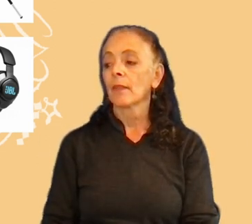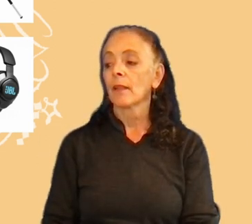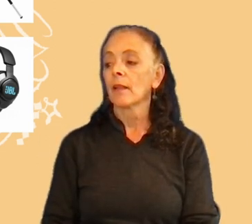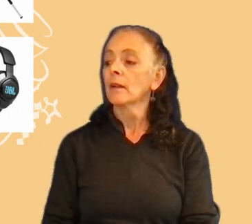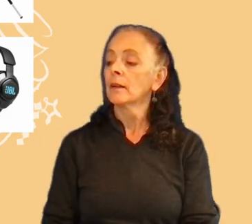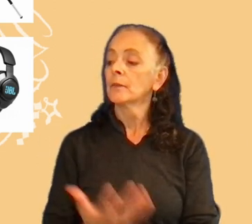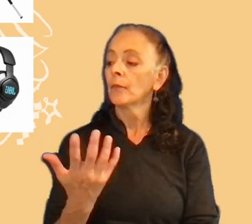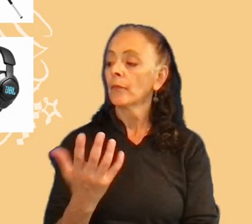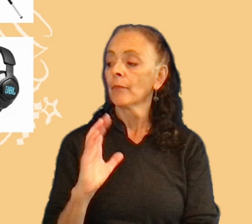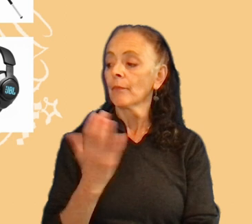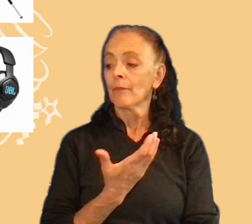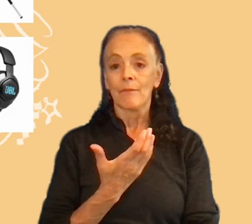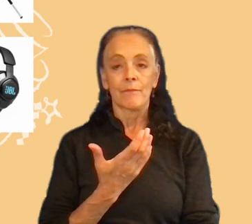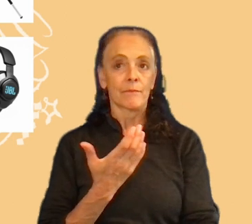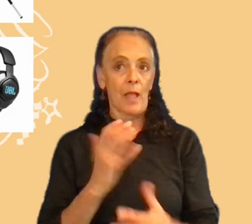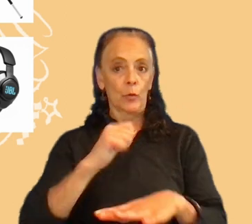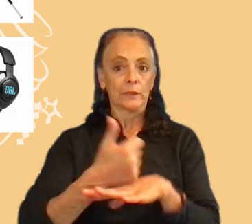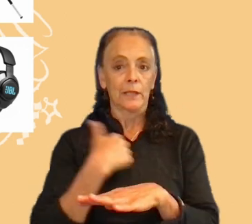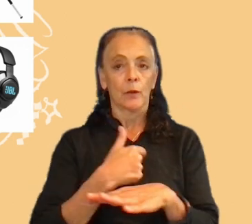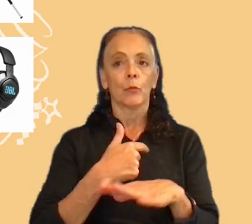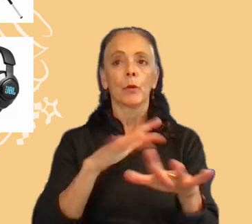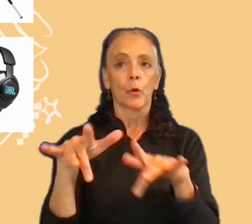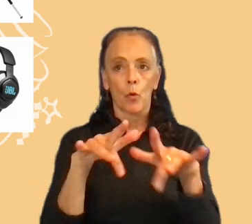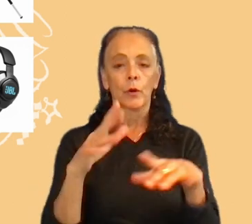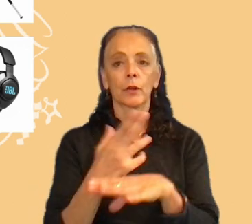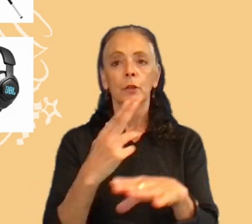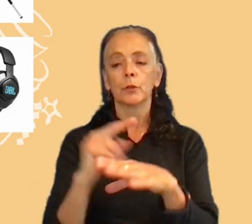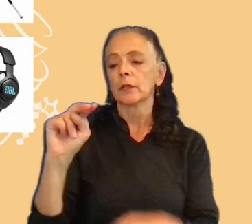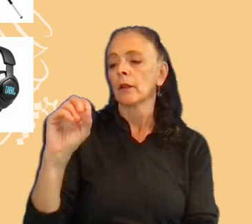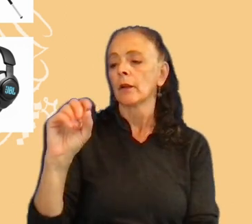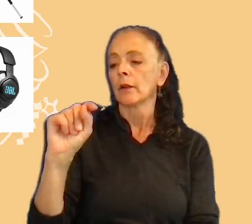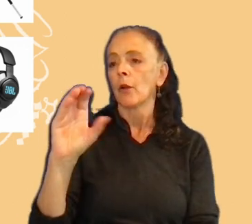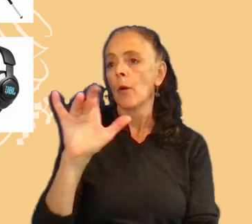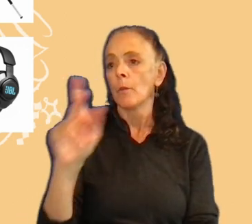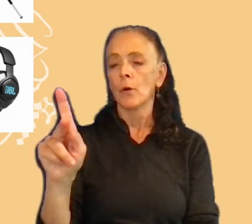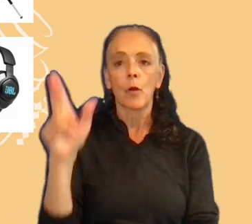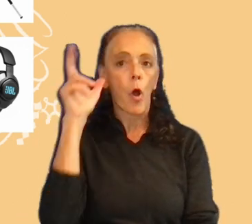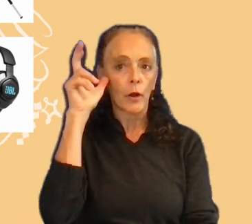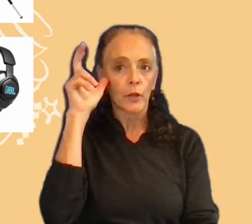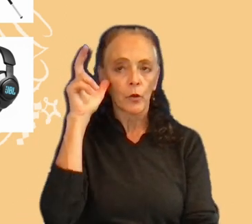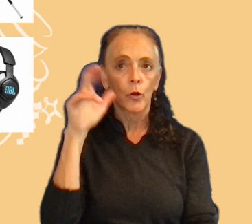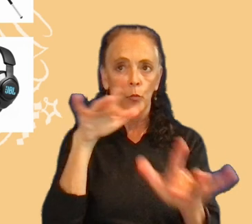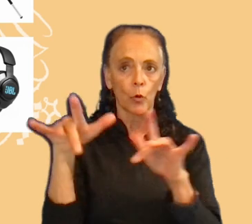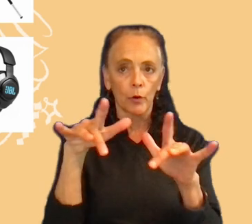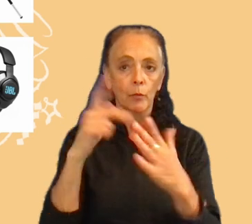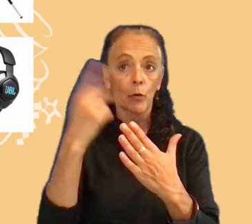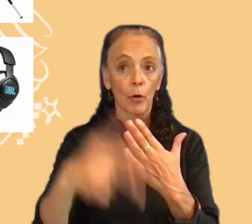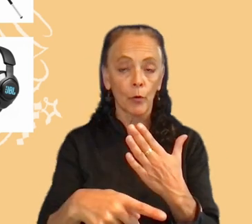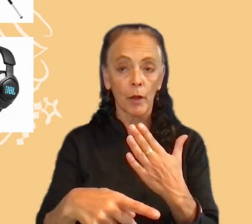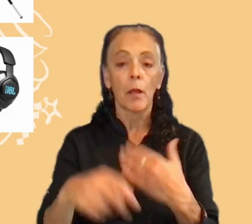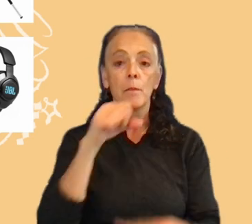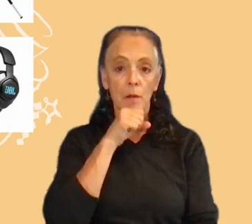In our setup, we recorded the audio using a notebook running an audio recording program. A microphone